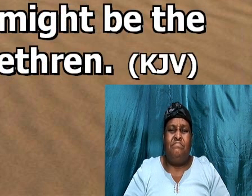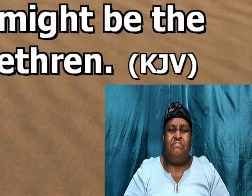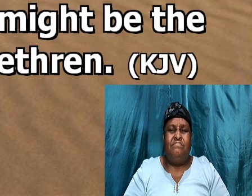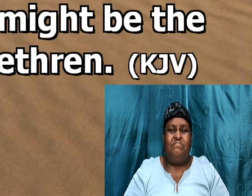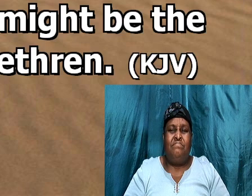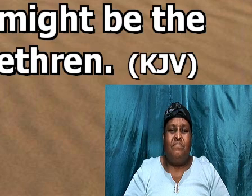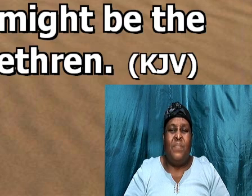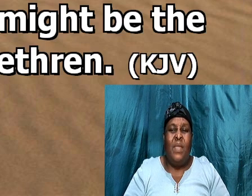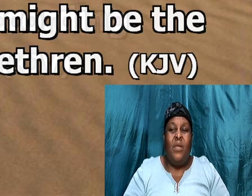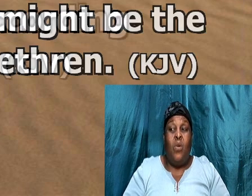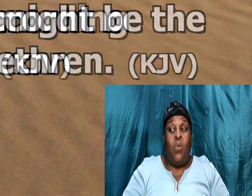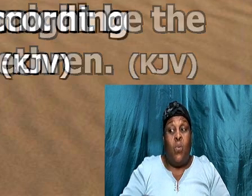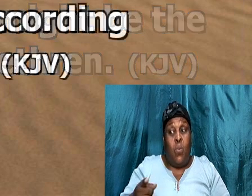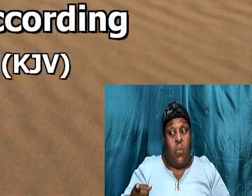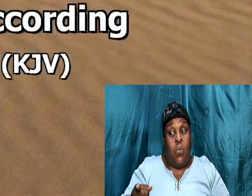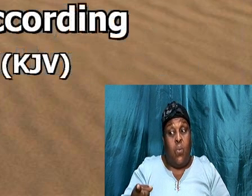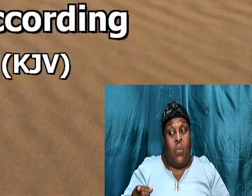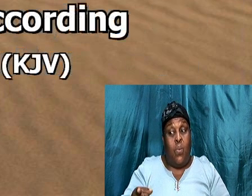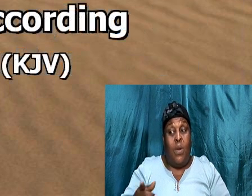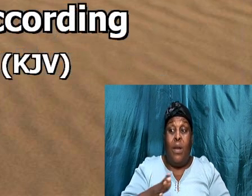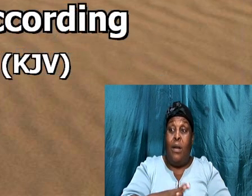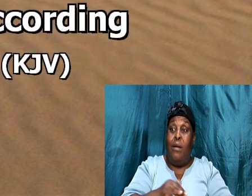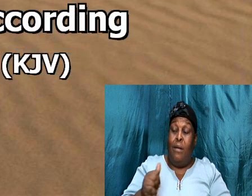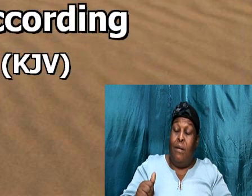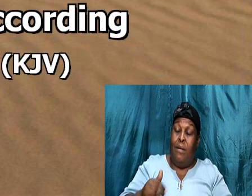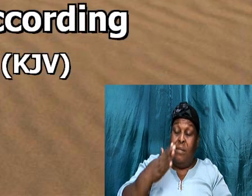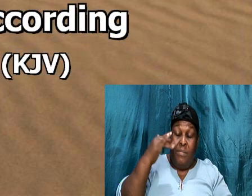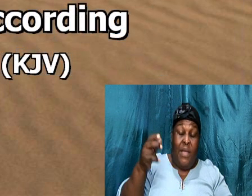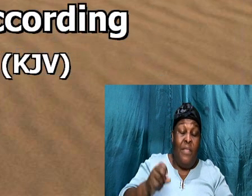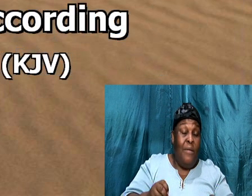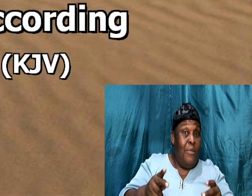To them, who are called, according to his purpose.